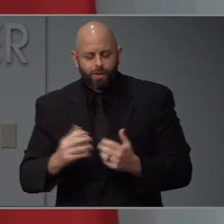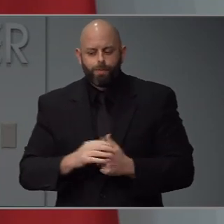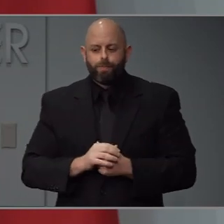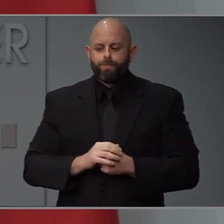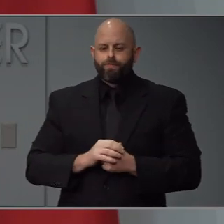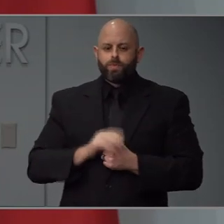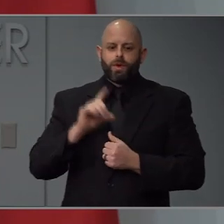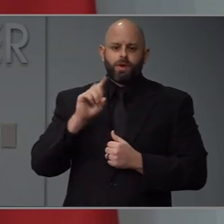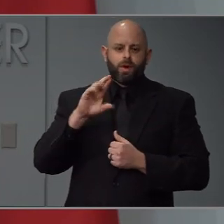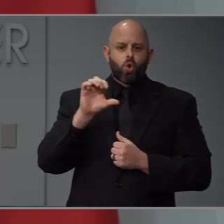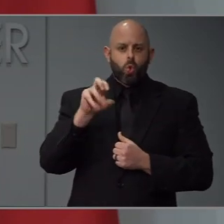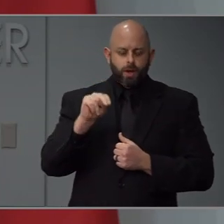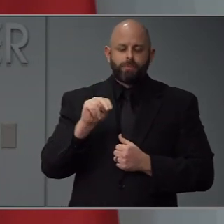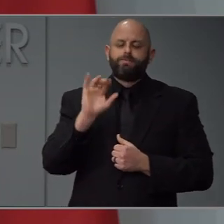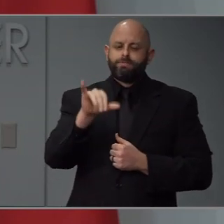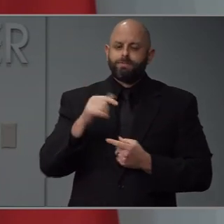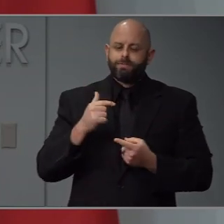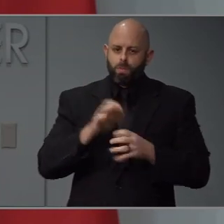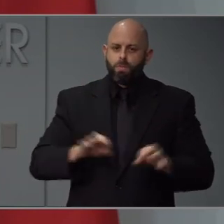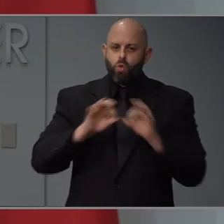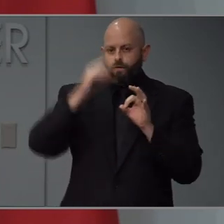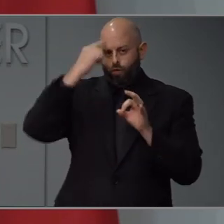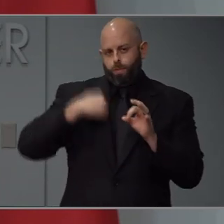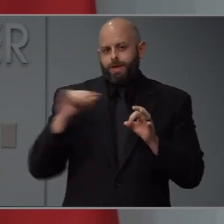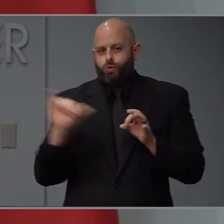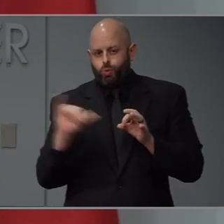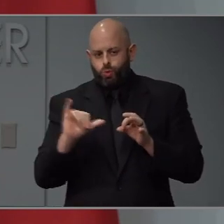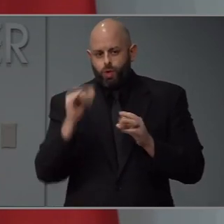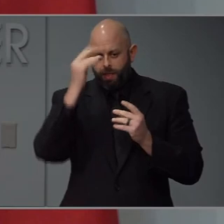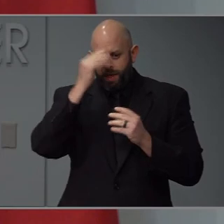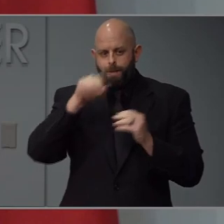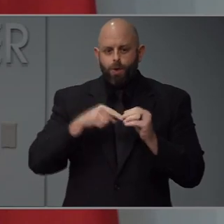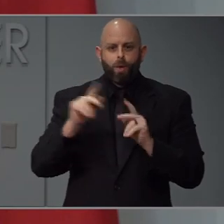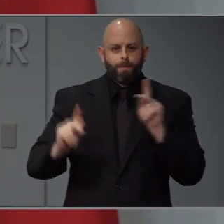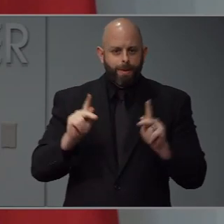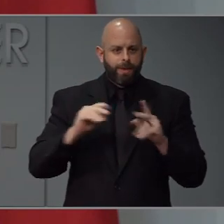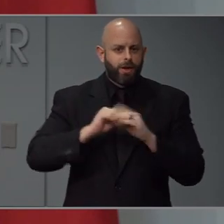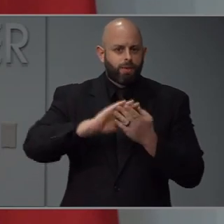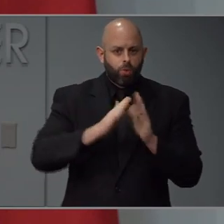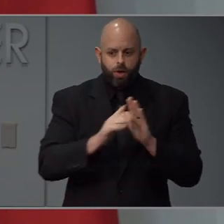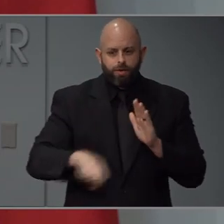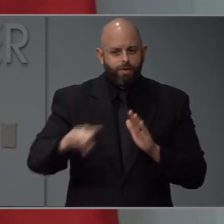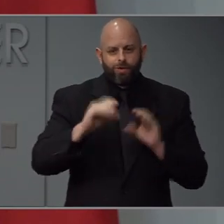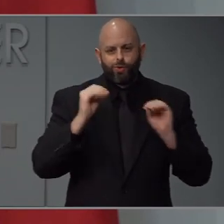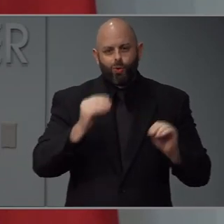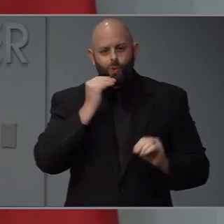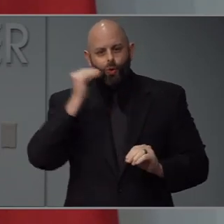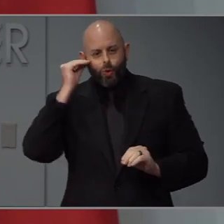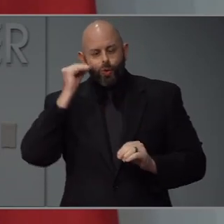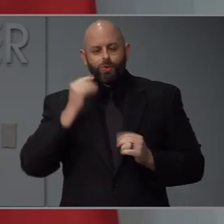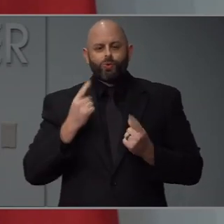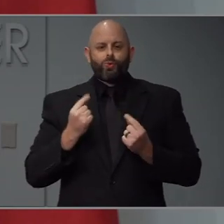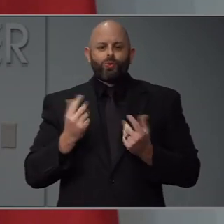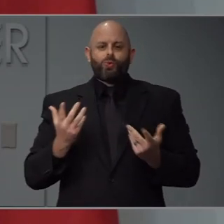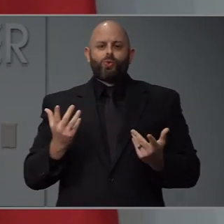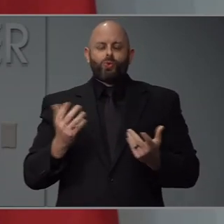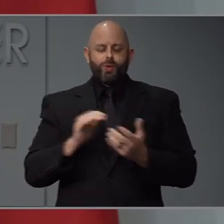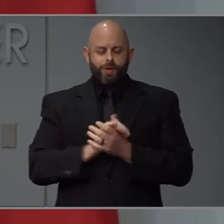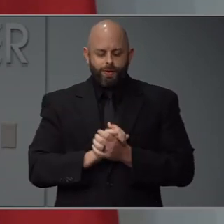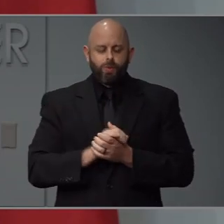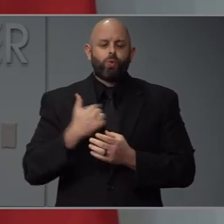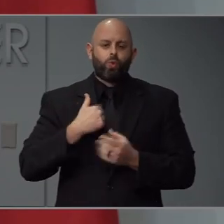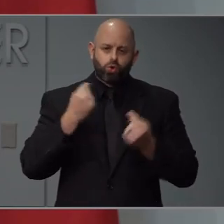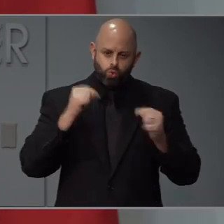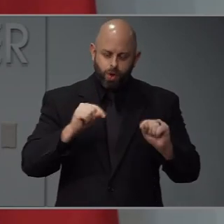top of mind here thinking about those in our communities who have unstable housing. So we are definitely